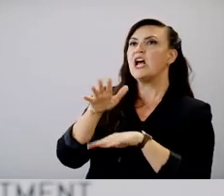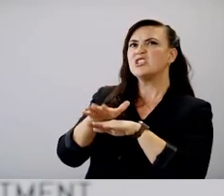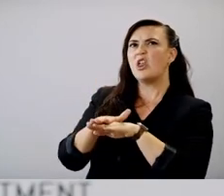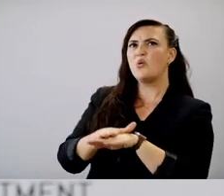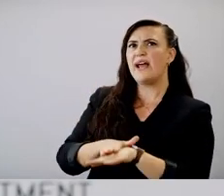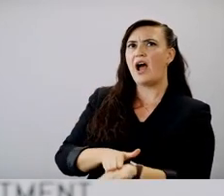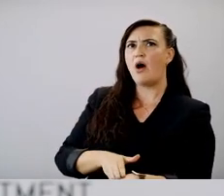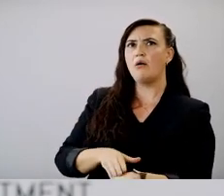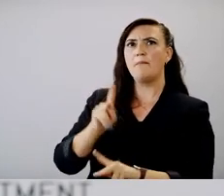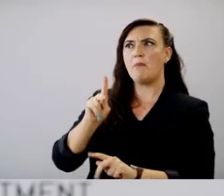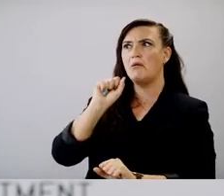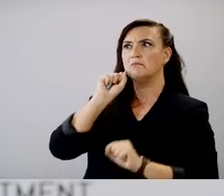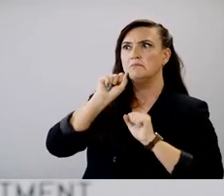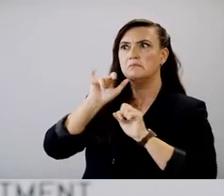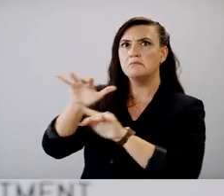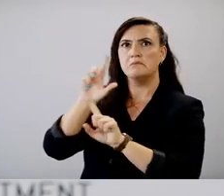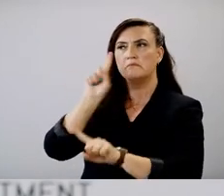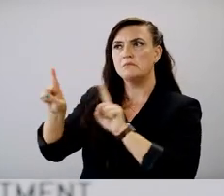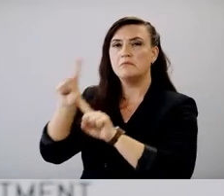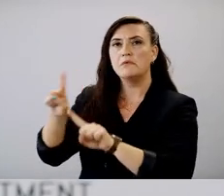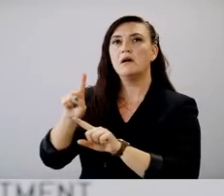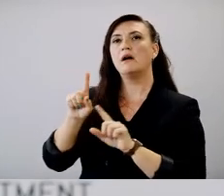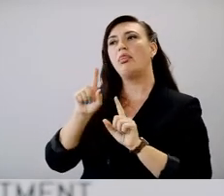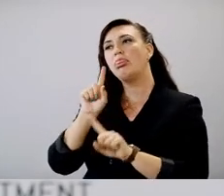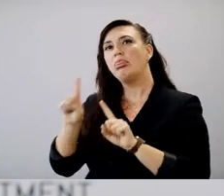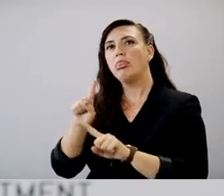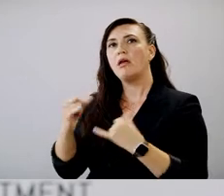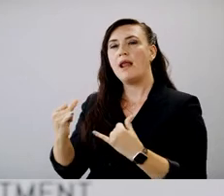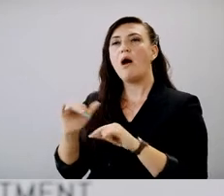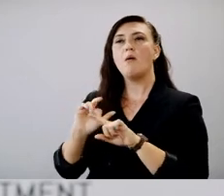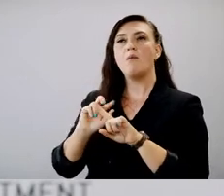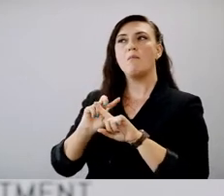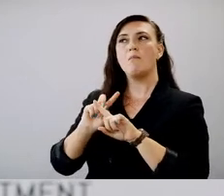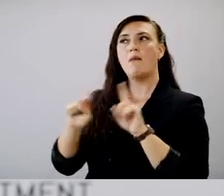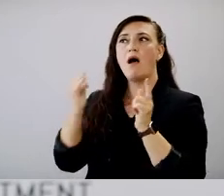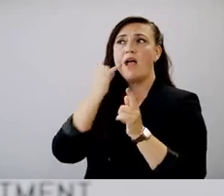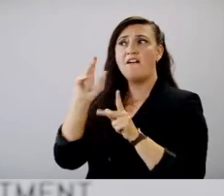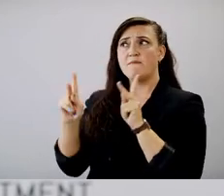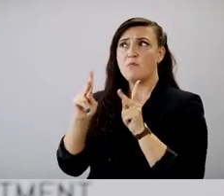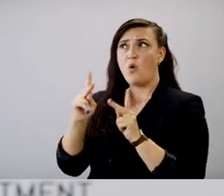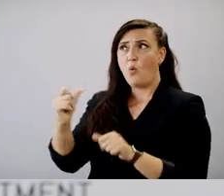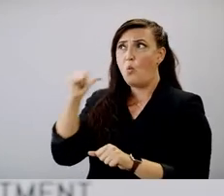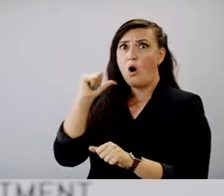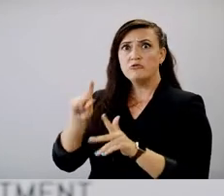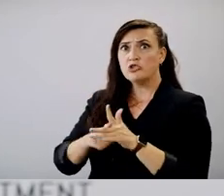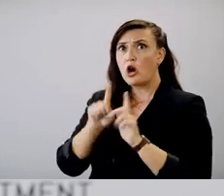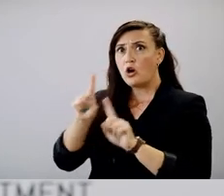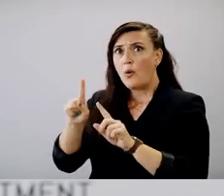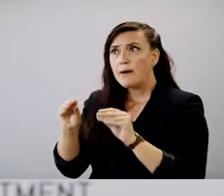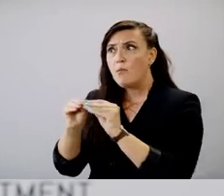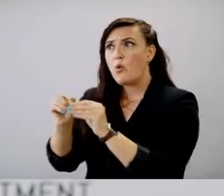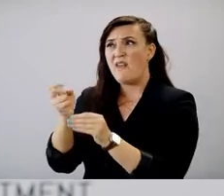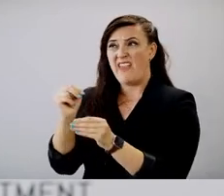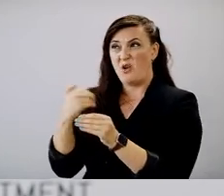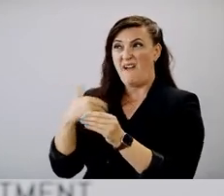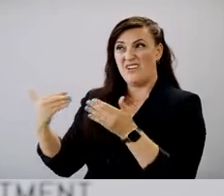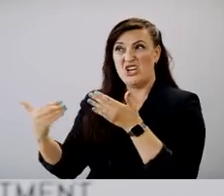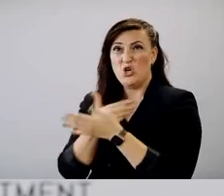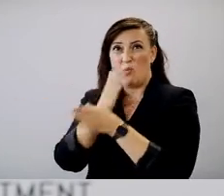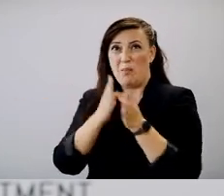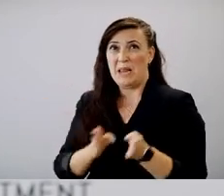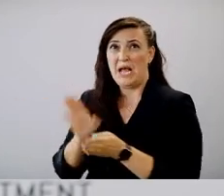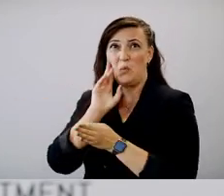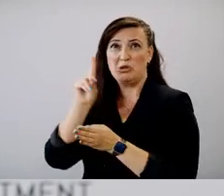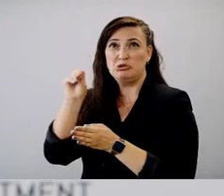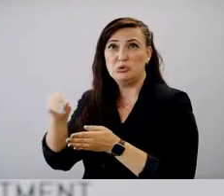down, but if the vaccination doesn't increase more than what it is now, do you have anything that you plan to do? You know, our